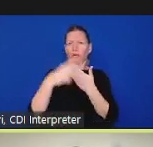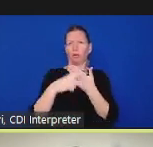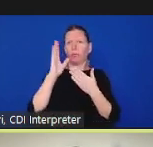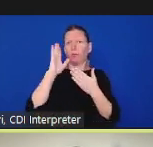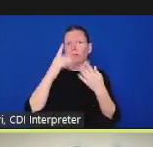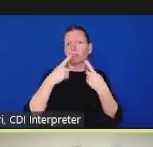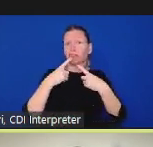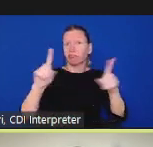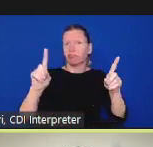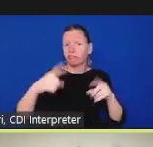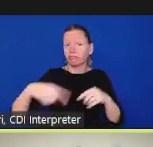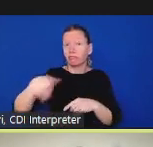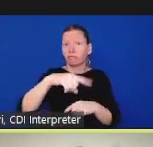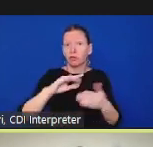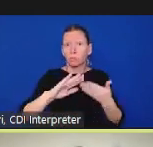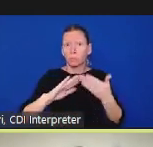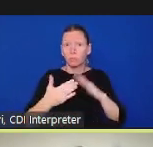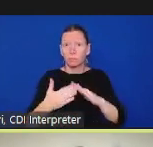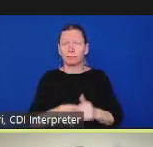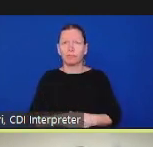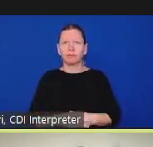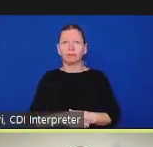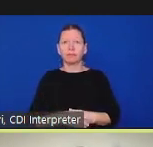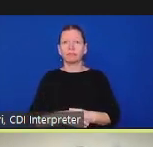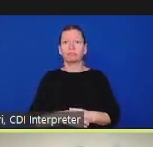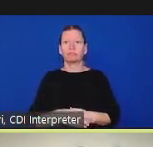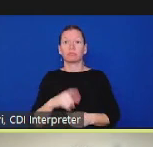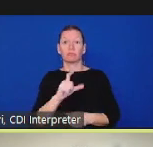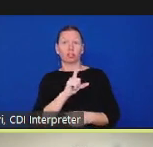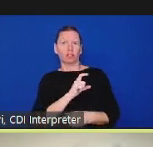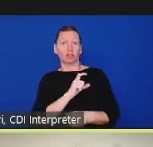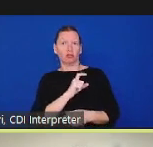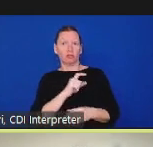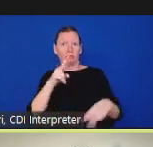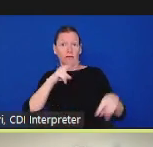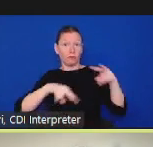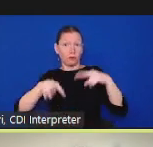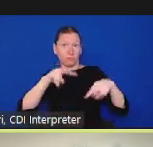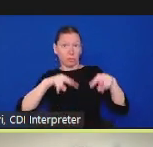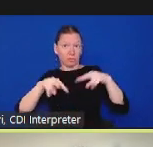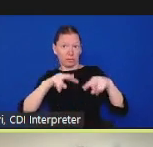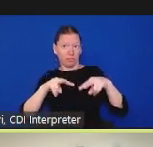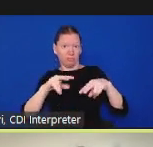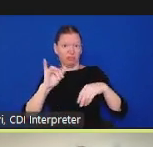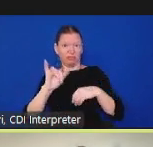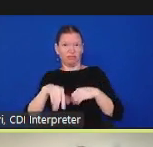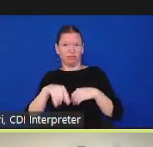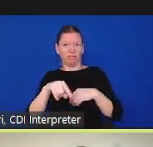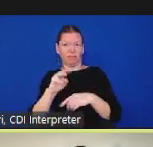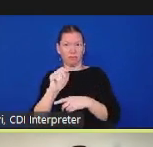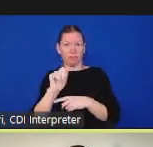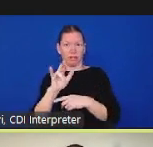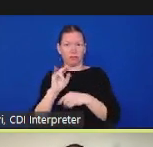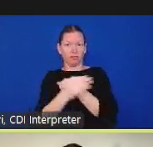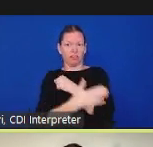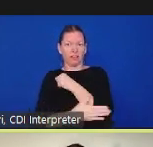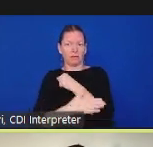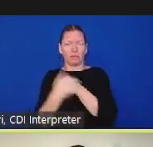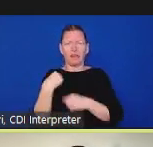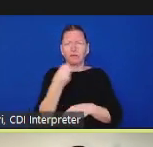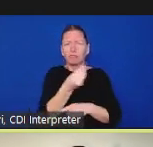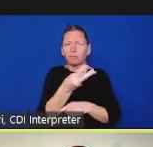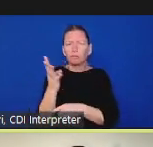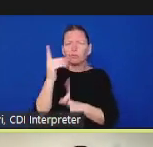oversight in marin county is designed to do a couple things uh but before we do it we